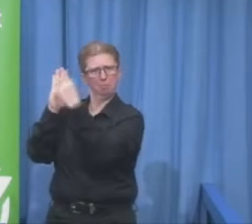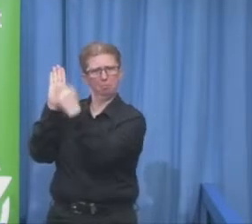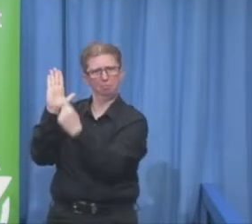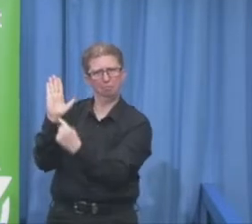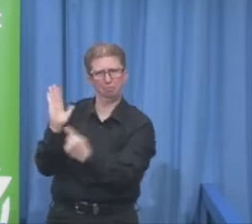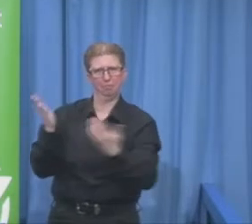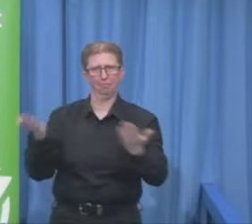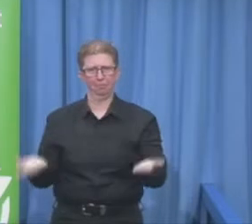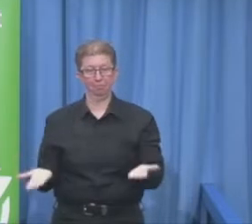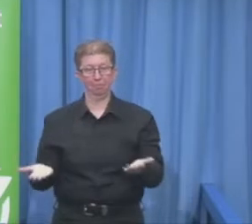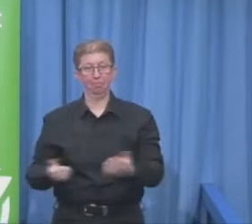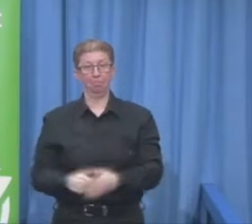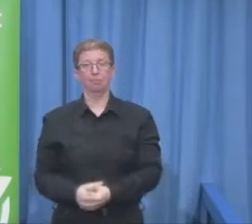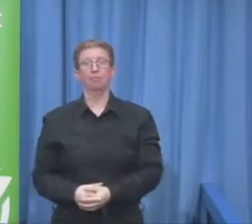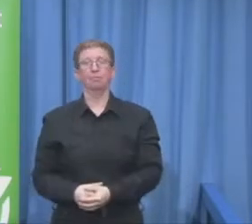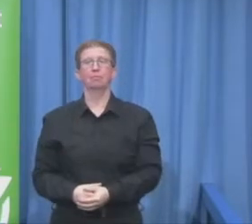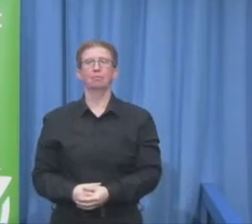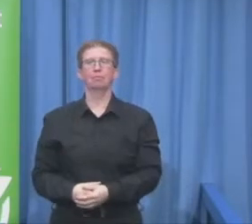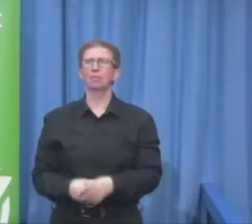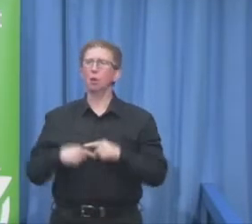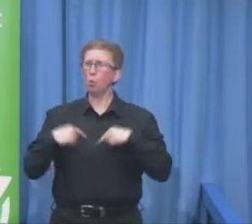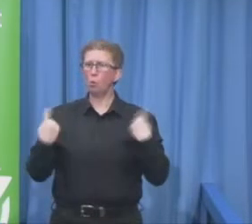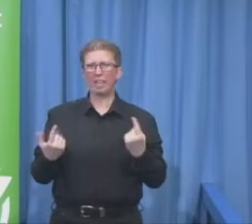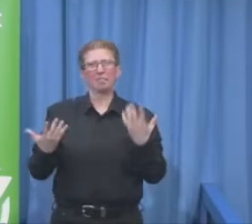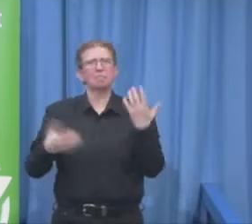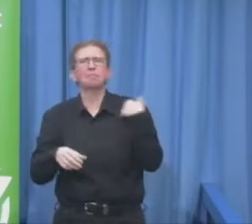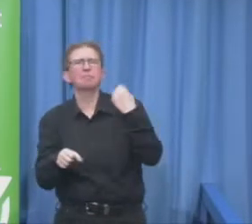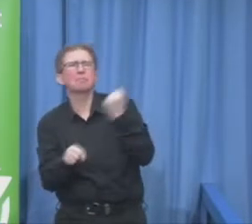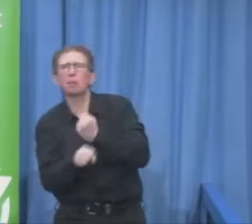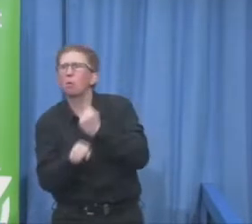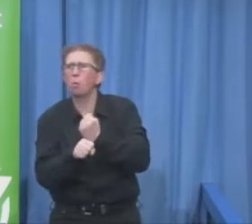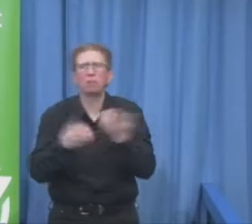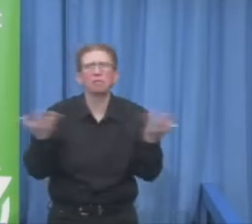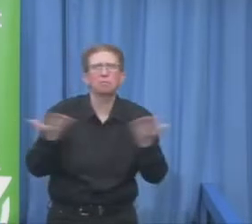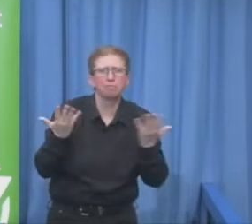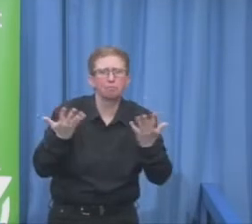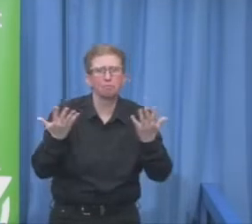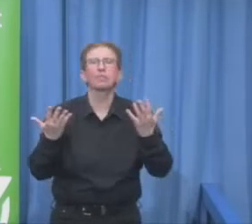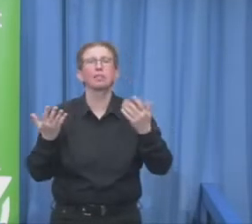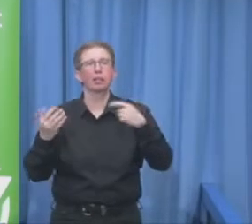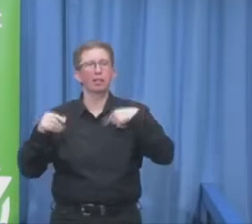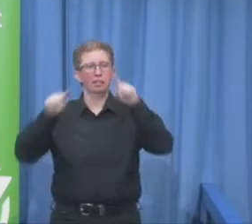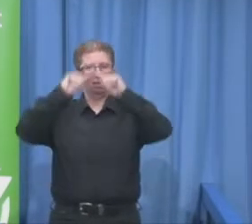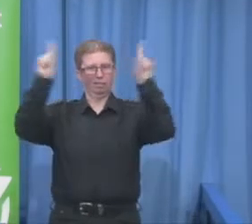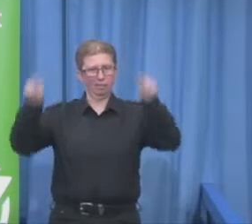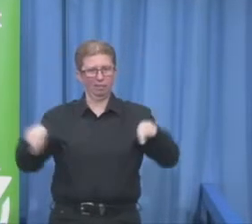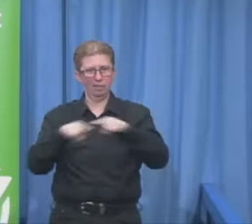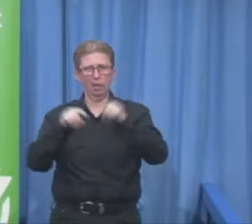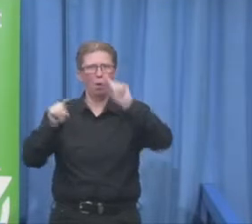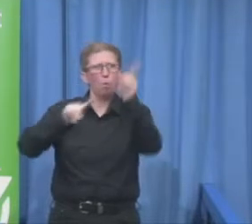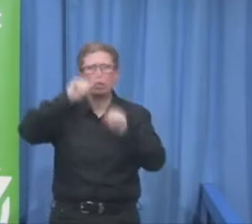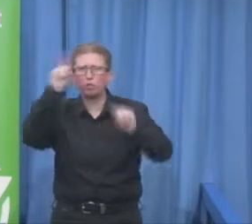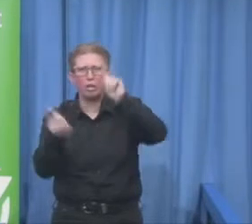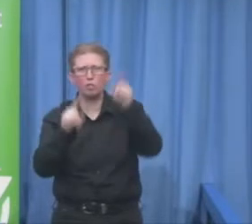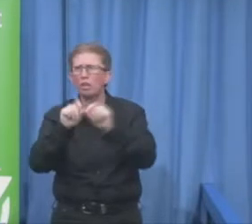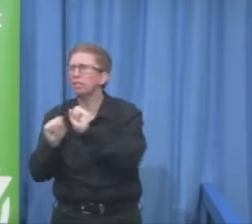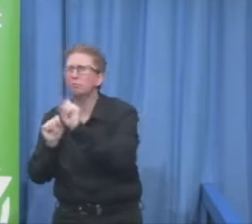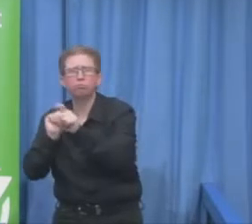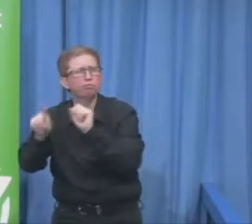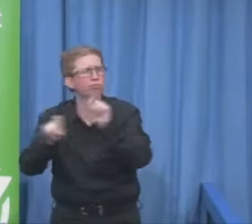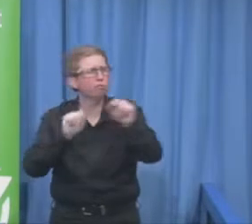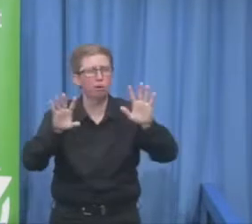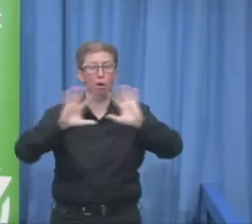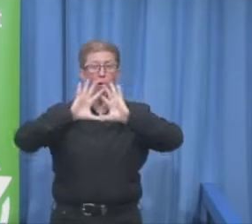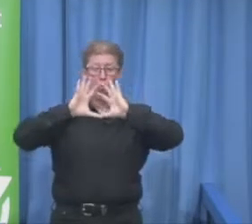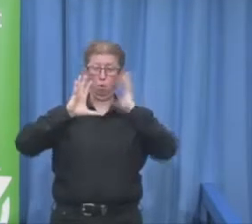is sending out questionnaires to experts globally asking about different topics regarding the